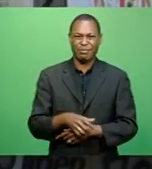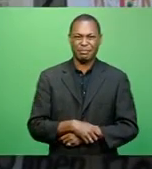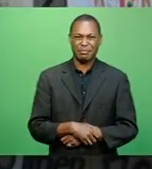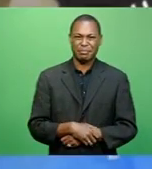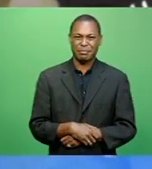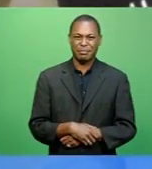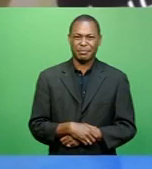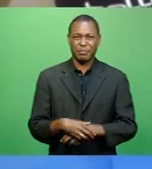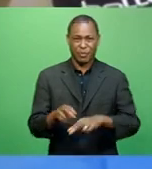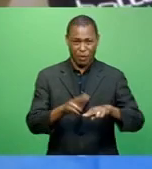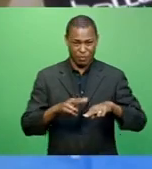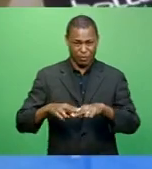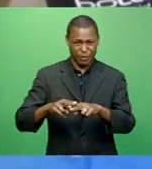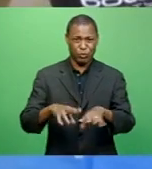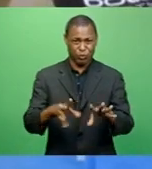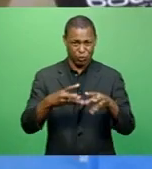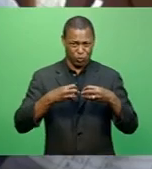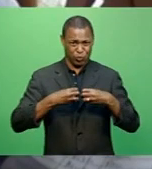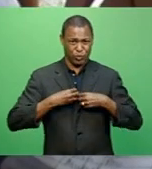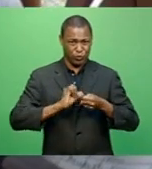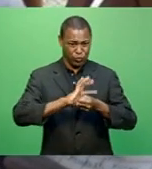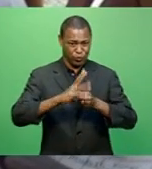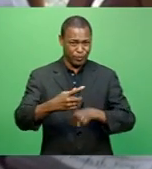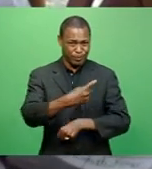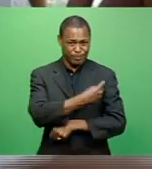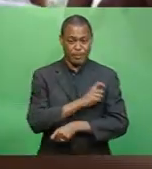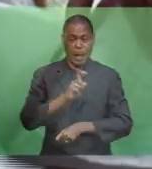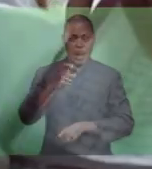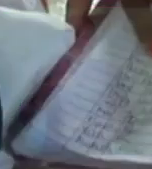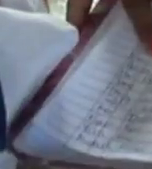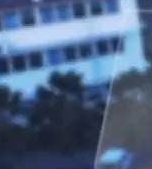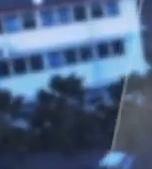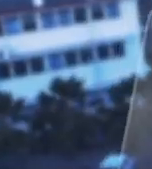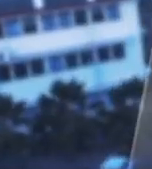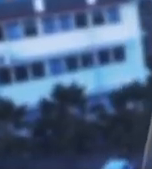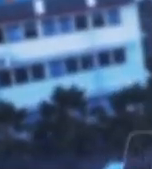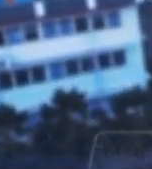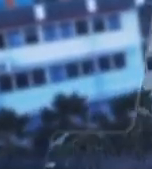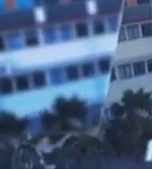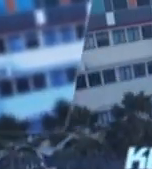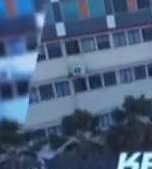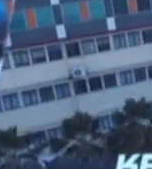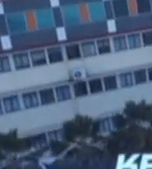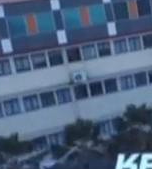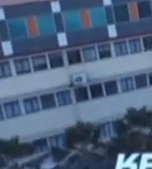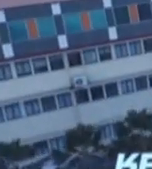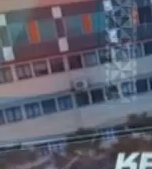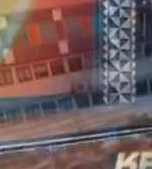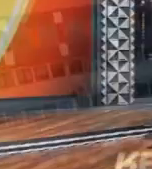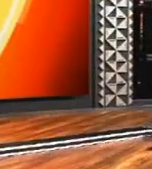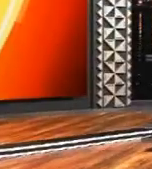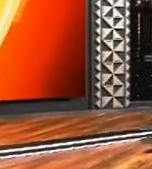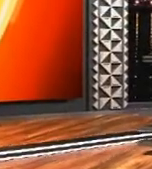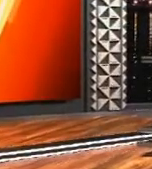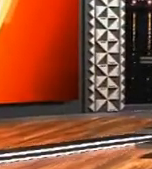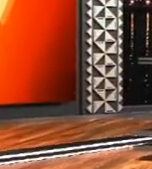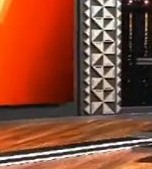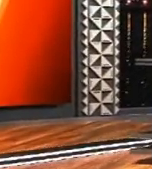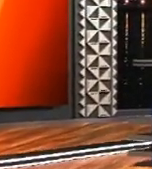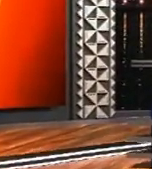And Fiji could receive COVID-19 vaccines next month. From the studios of FBC Suha,